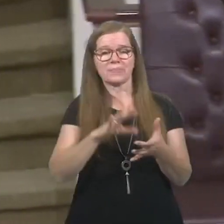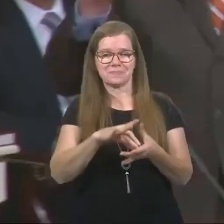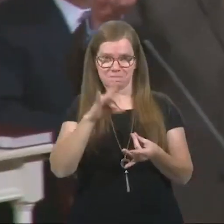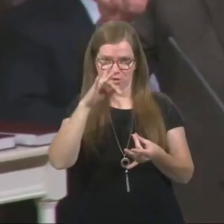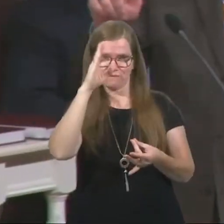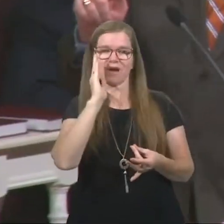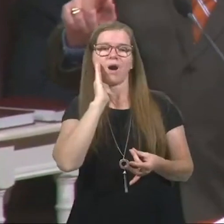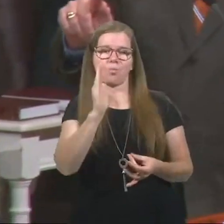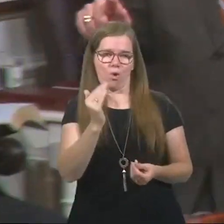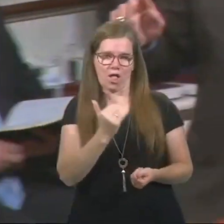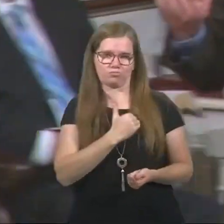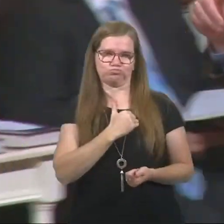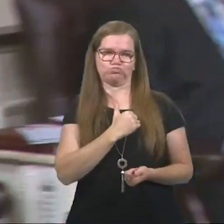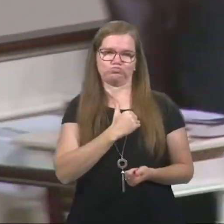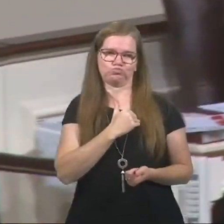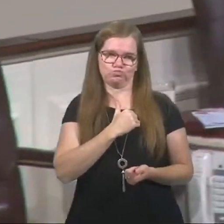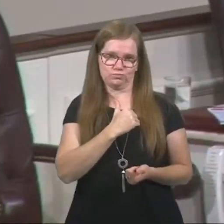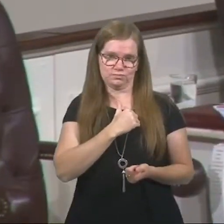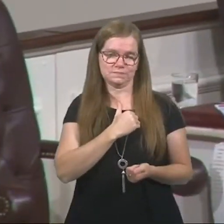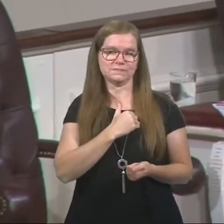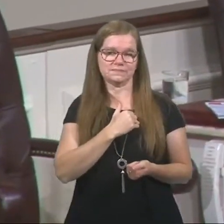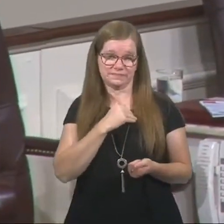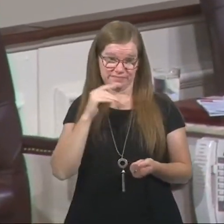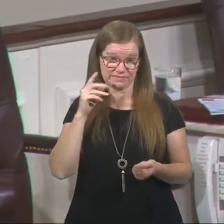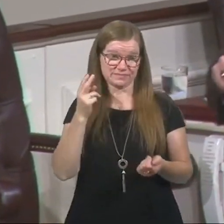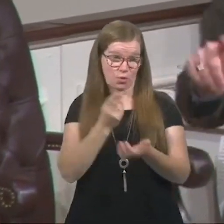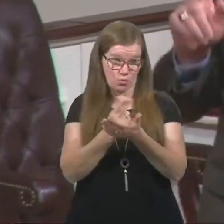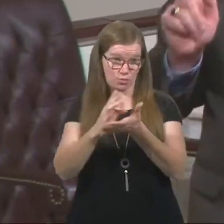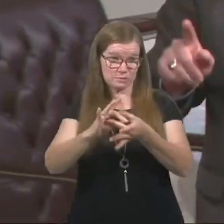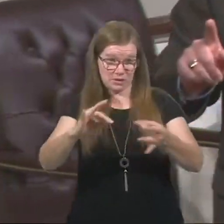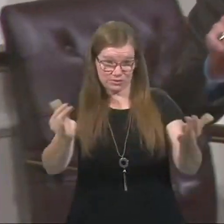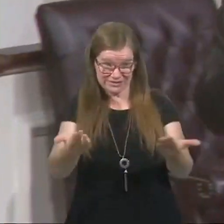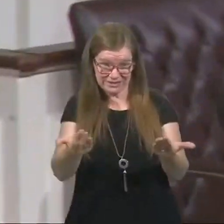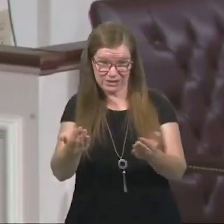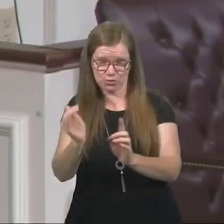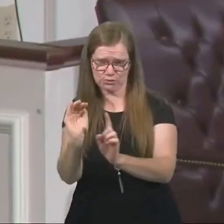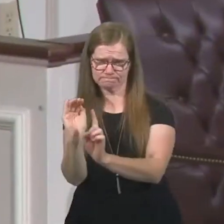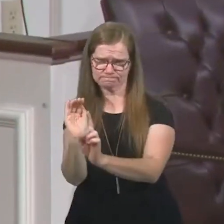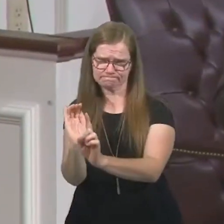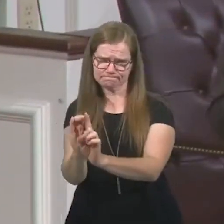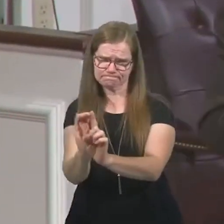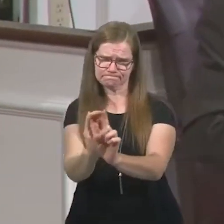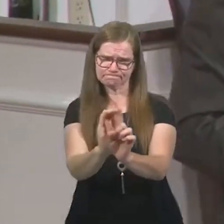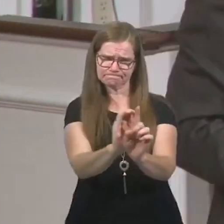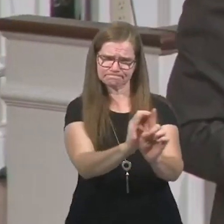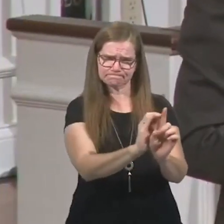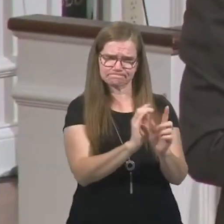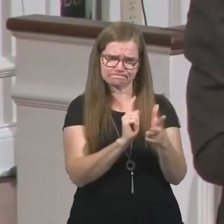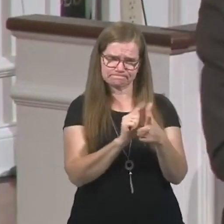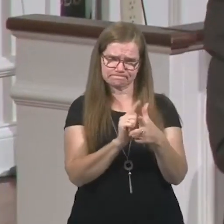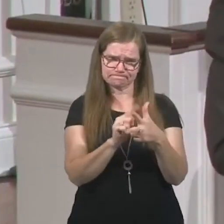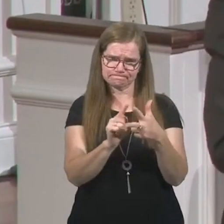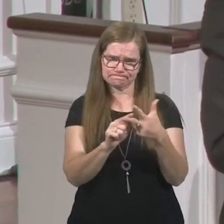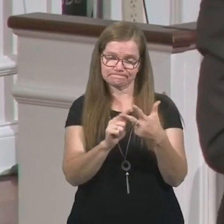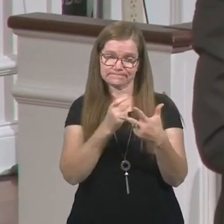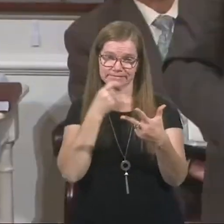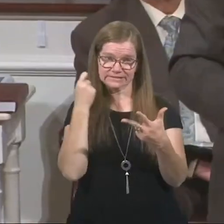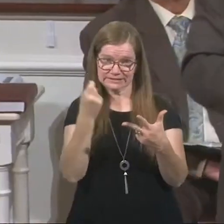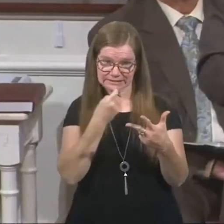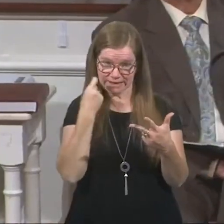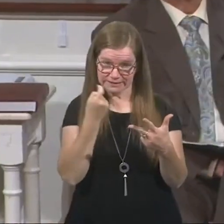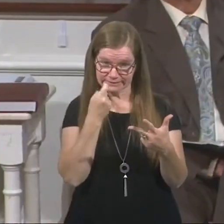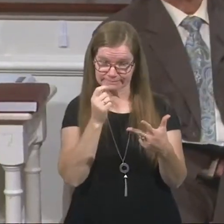God will remind you. Matter of fact, He is here in this room right now reminding every one of us of three things. Our sin,